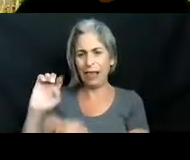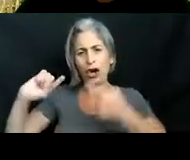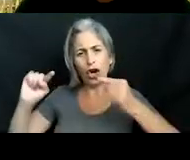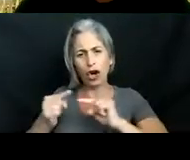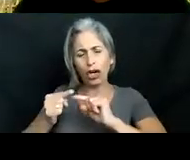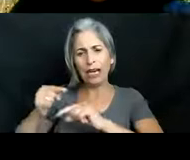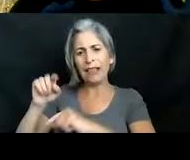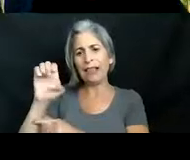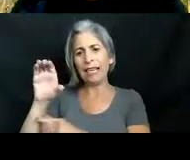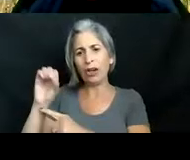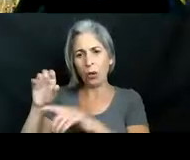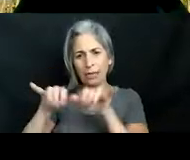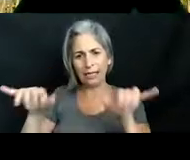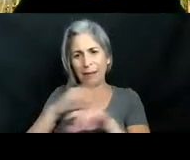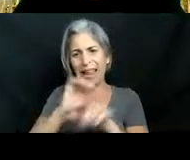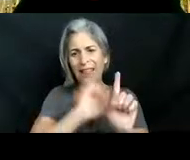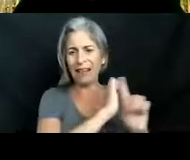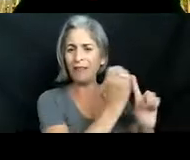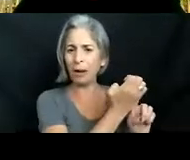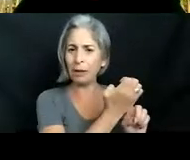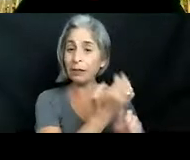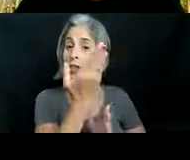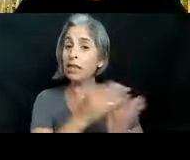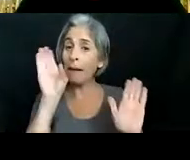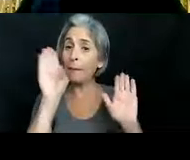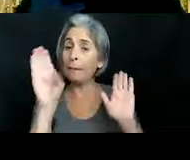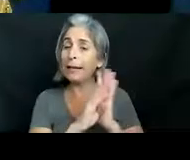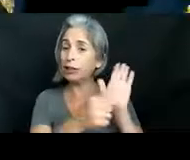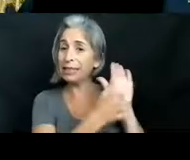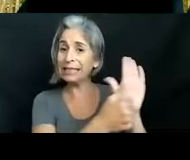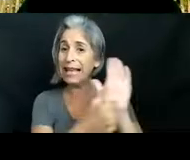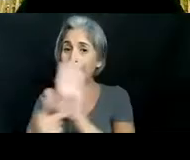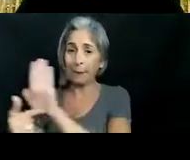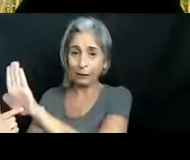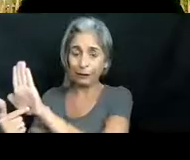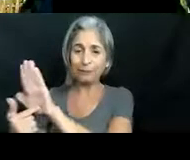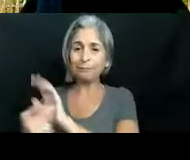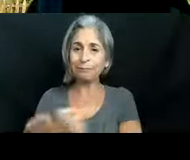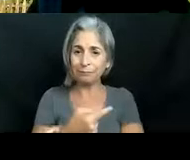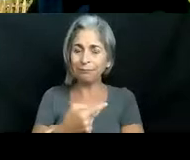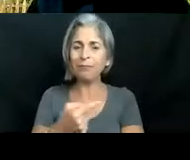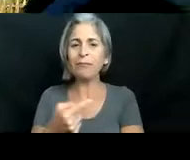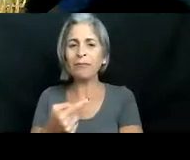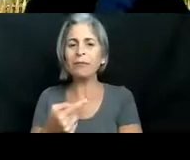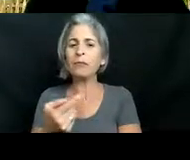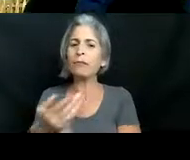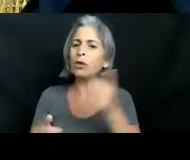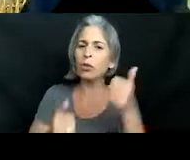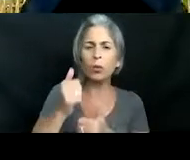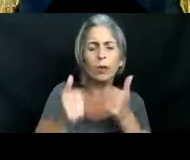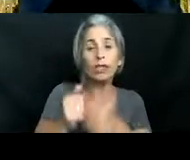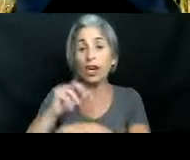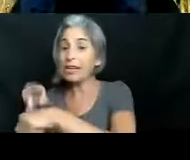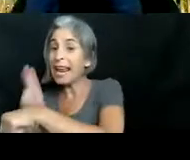so here we have a few examples of different species we like to go through and sort of discuss which which ones are native